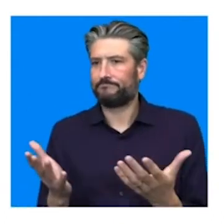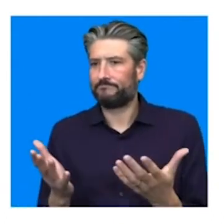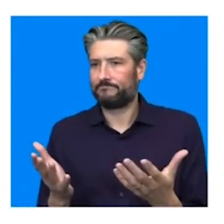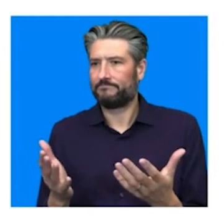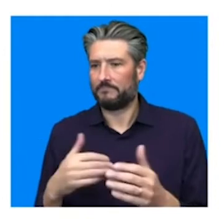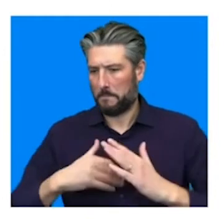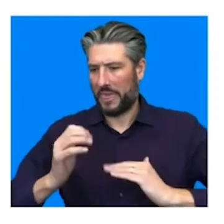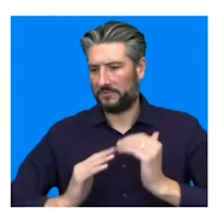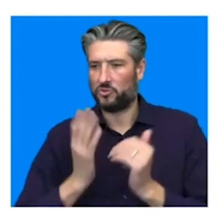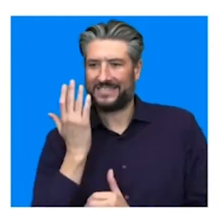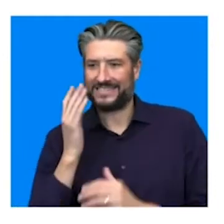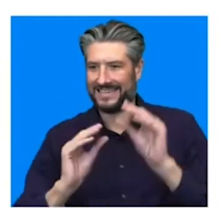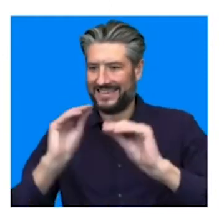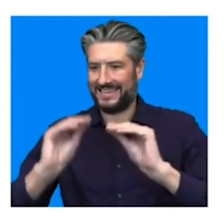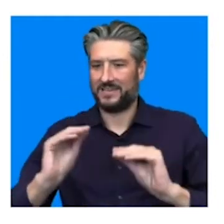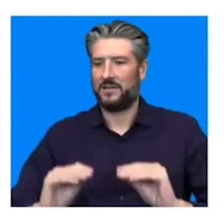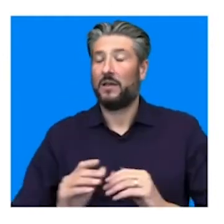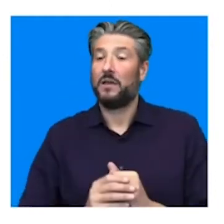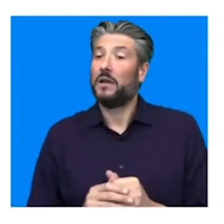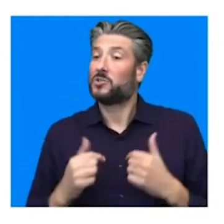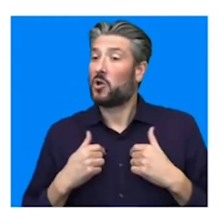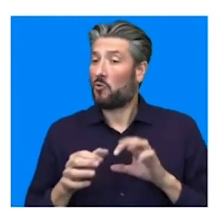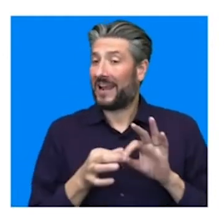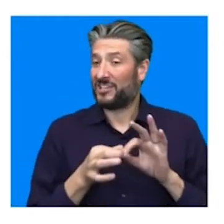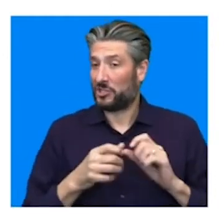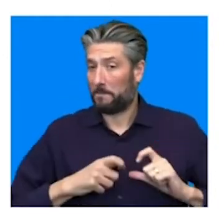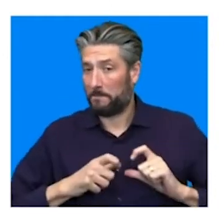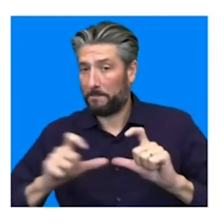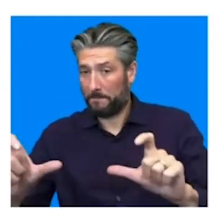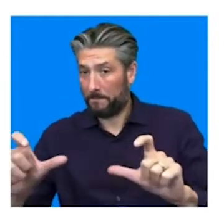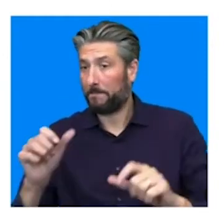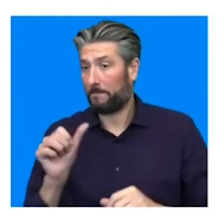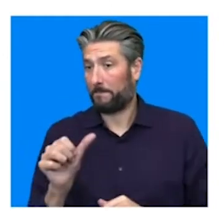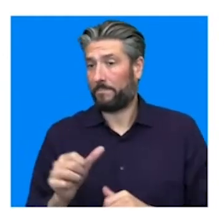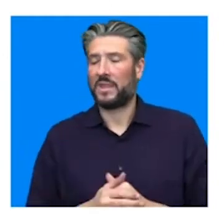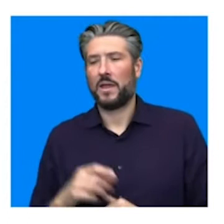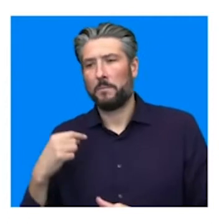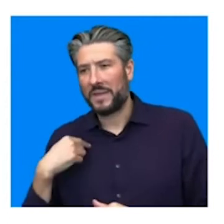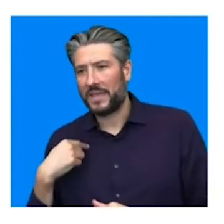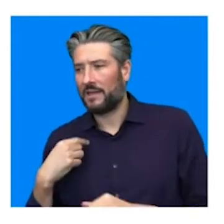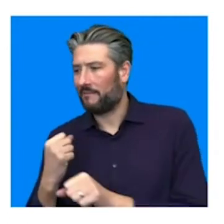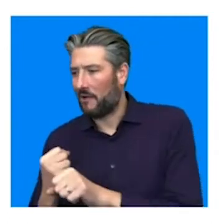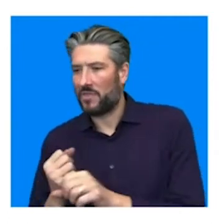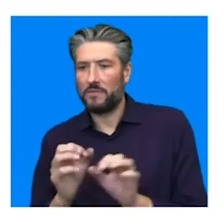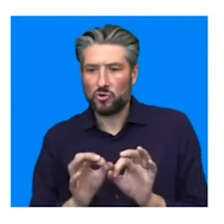So so that that that relationship continues. But I think that myself, Gareth and Bruno have just formed a friendship